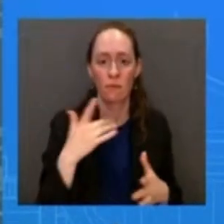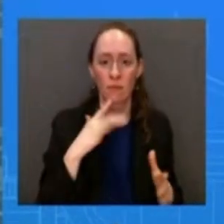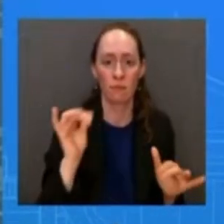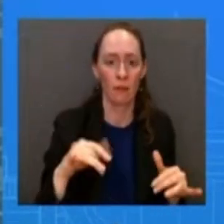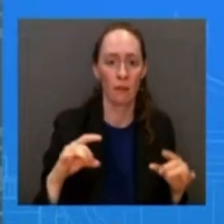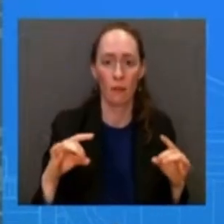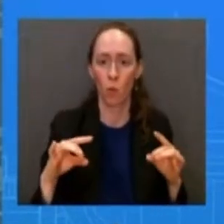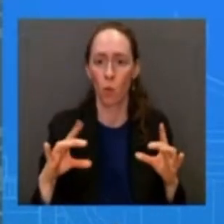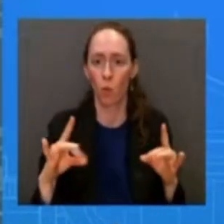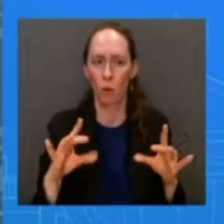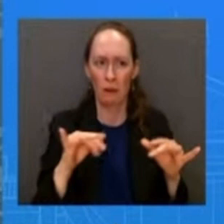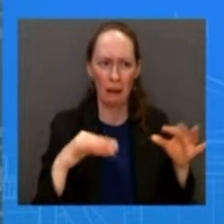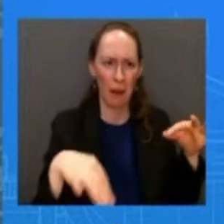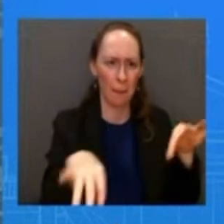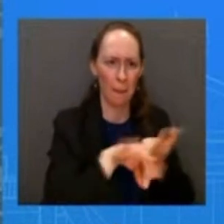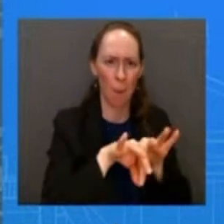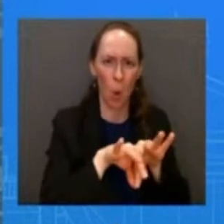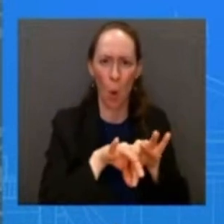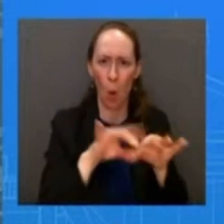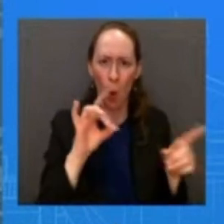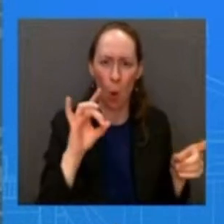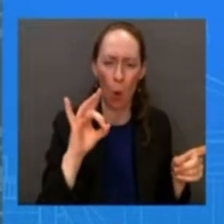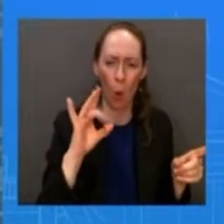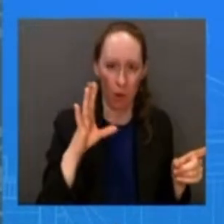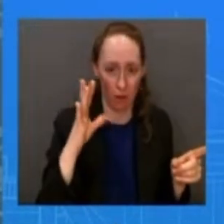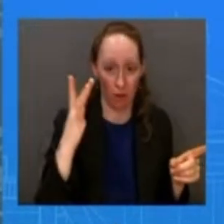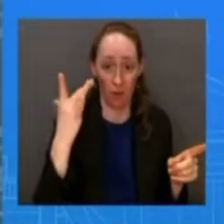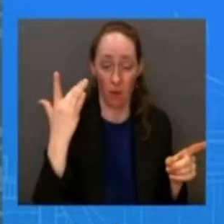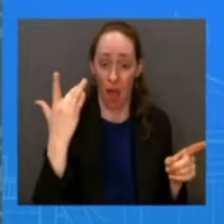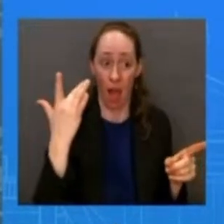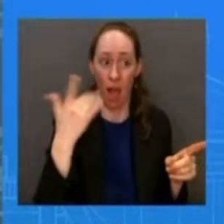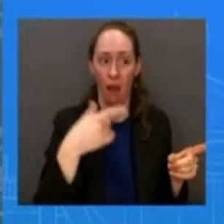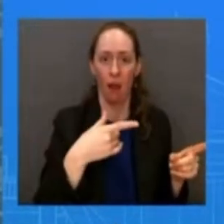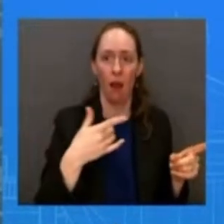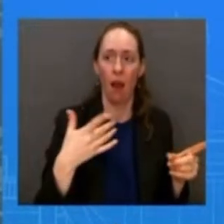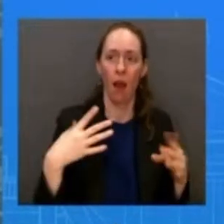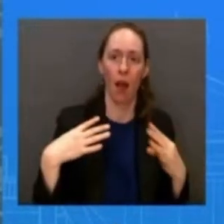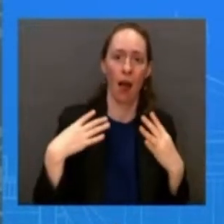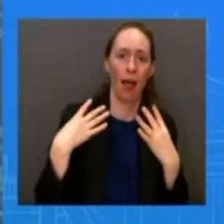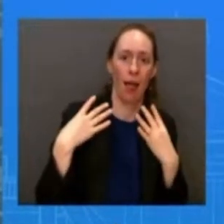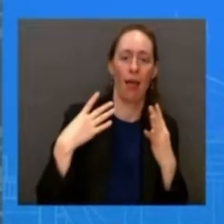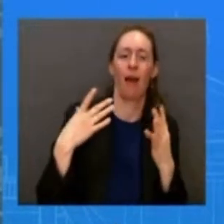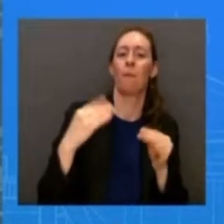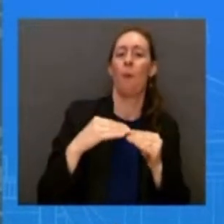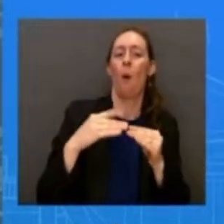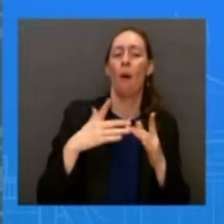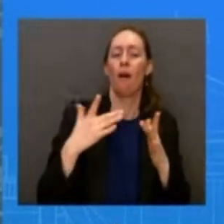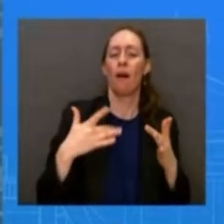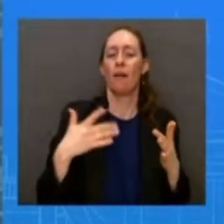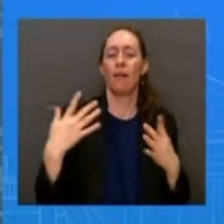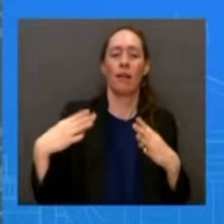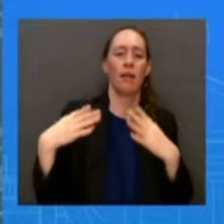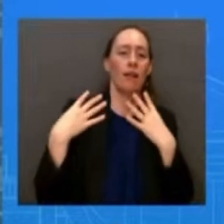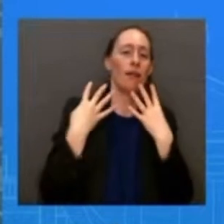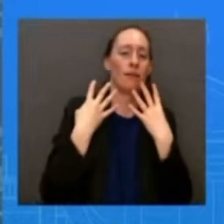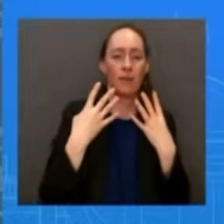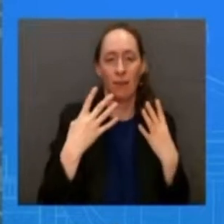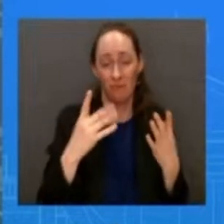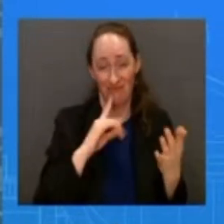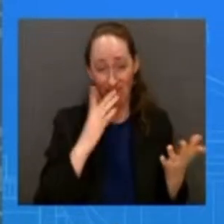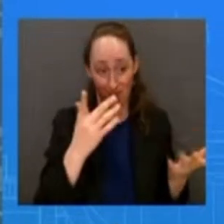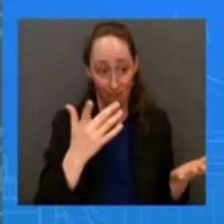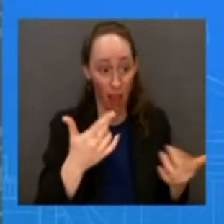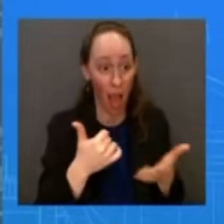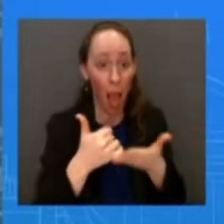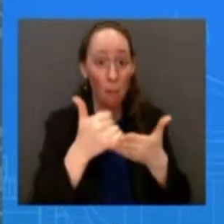matters to the american people but what benefits them politically for their own uh for their own ability to move forward what the president cares